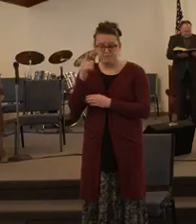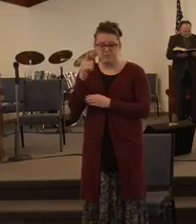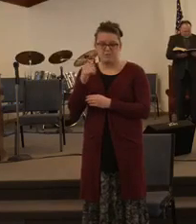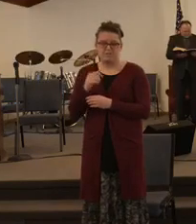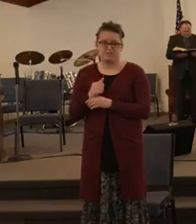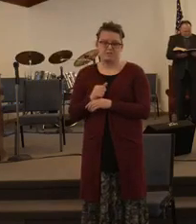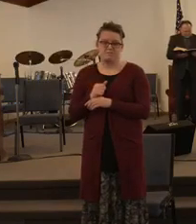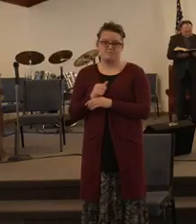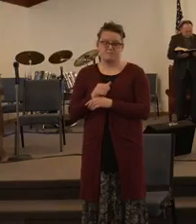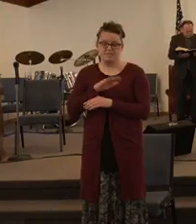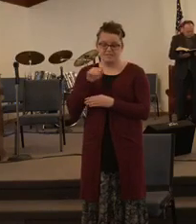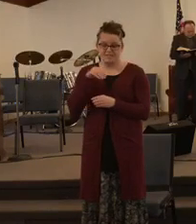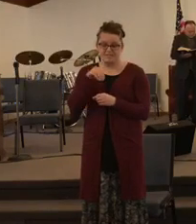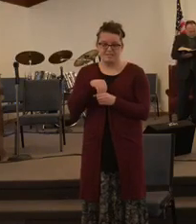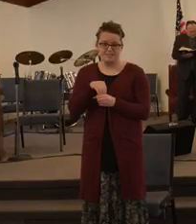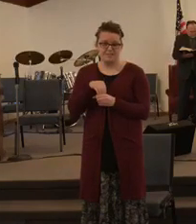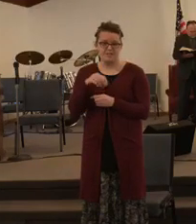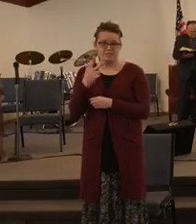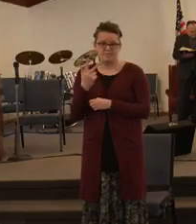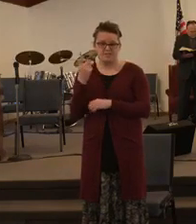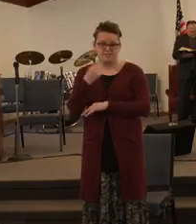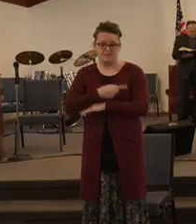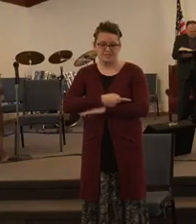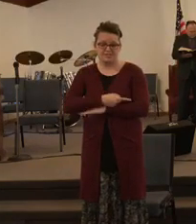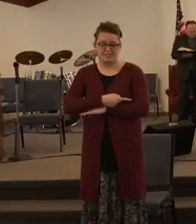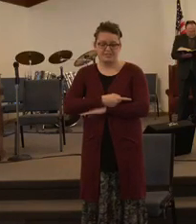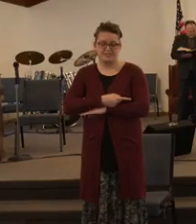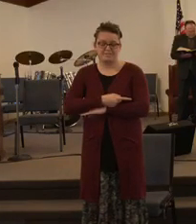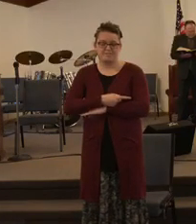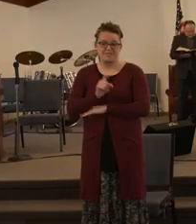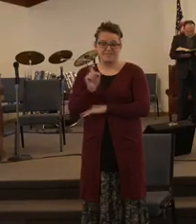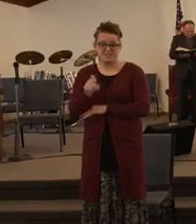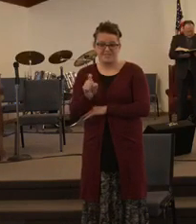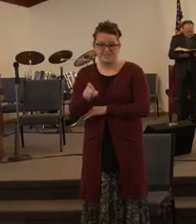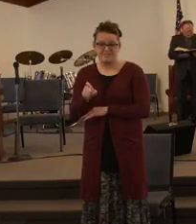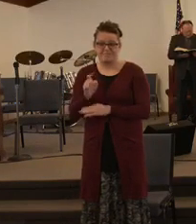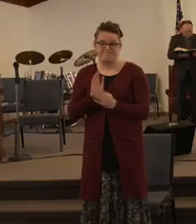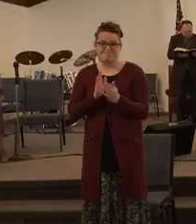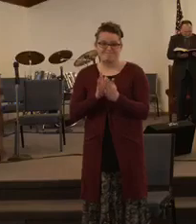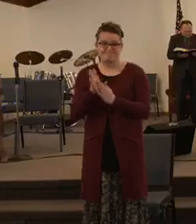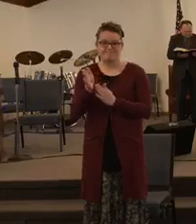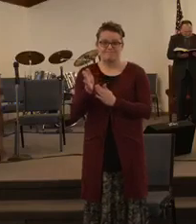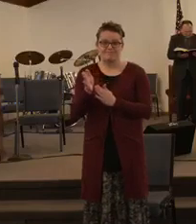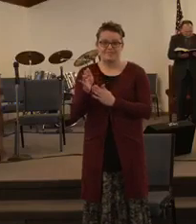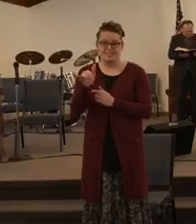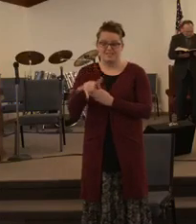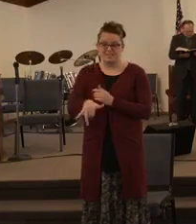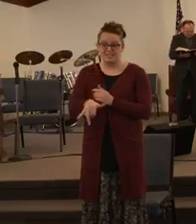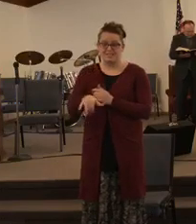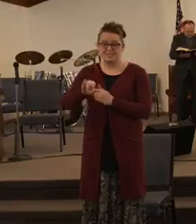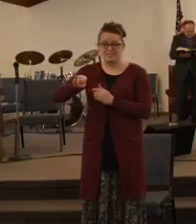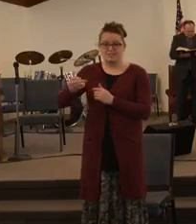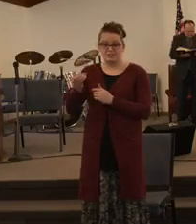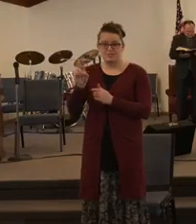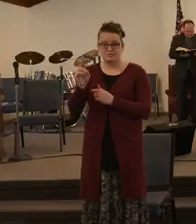within three days ye shall pass over this Jordan and go